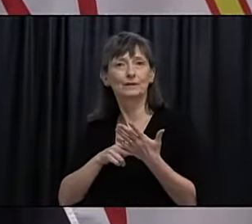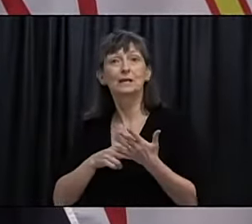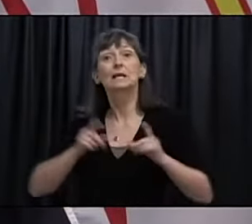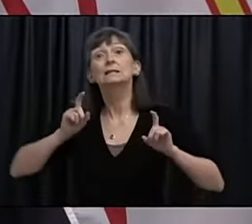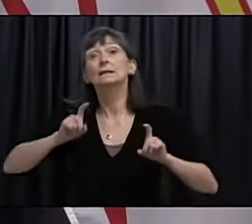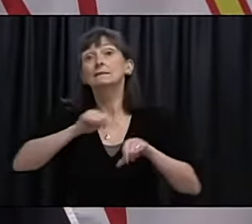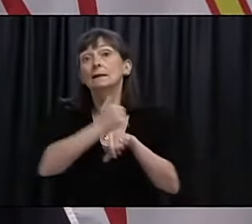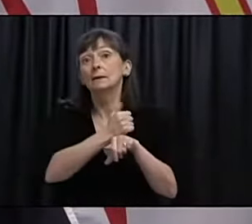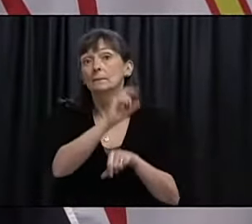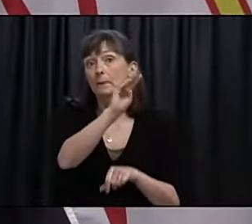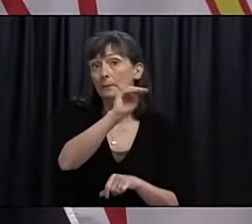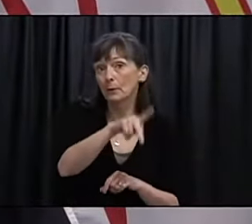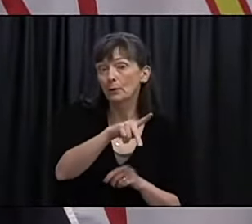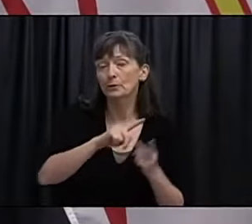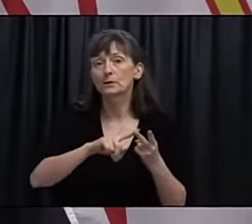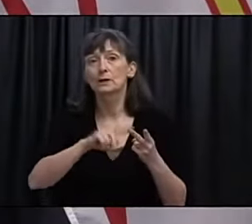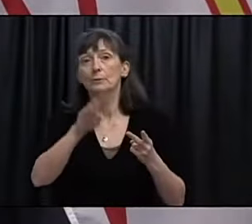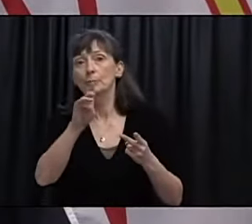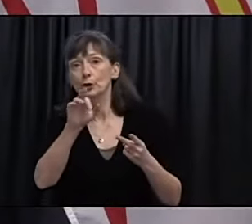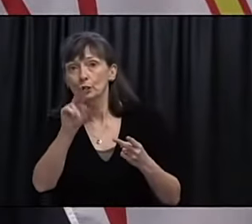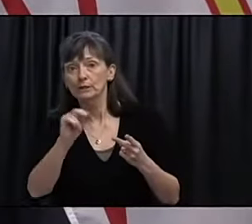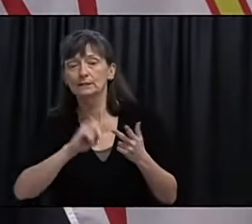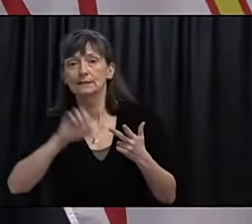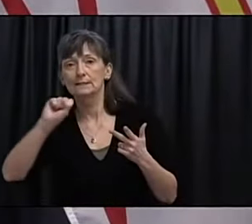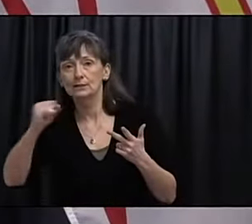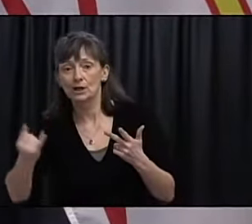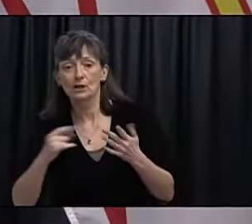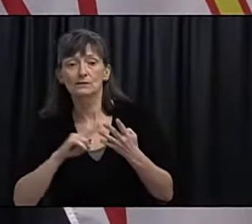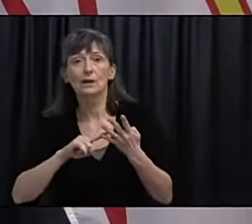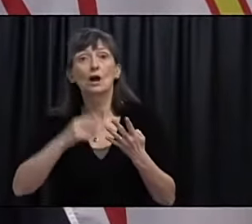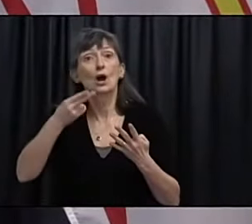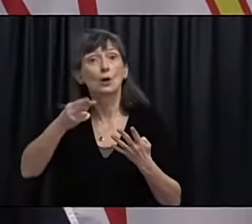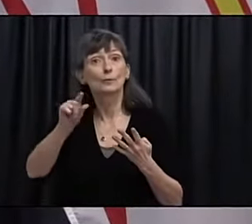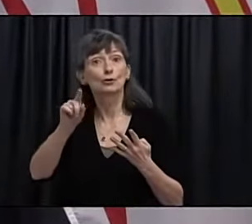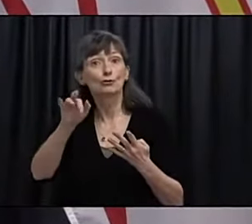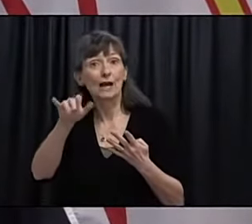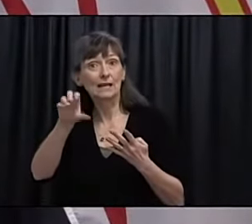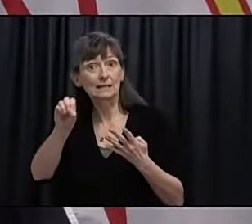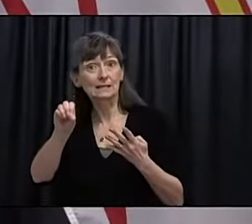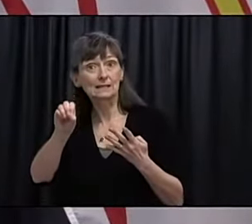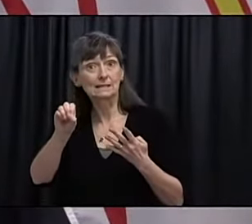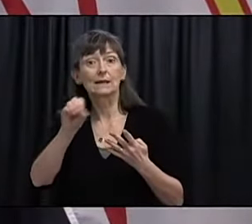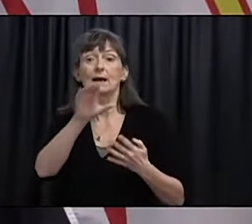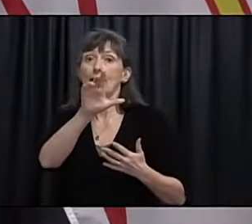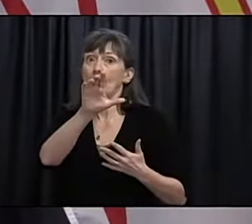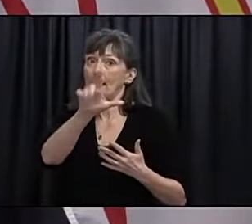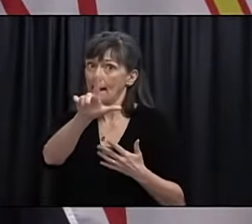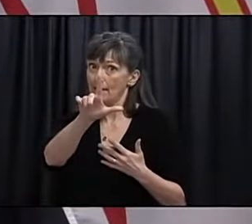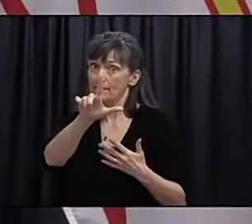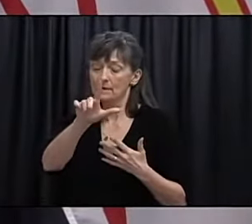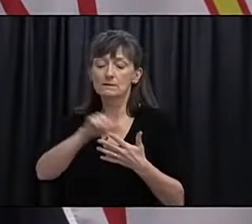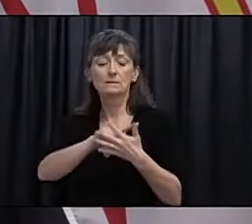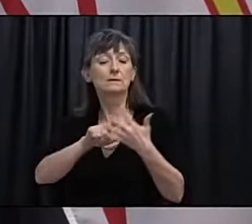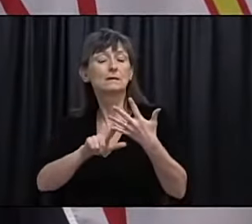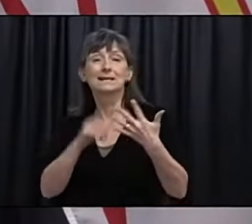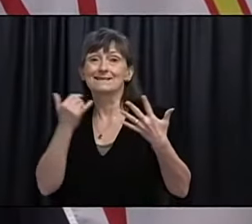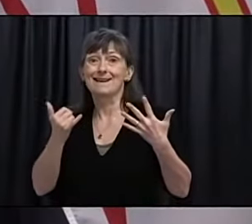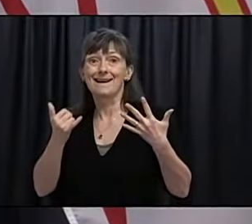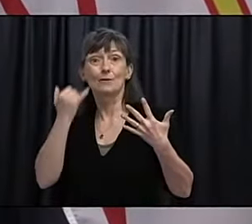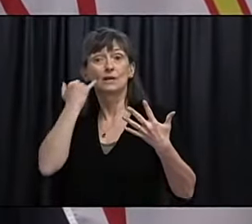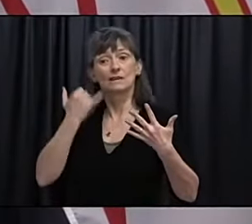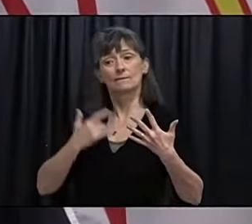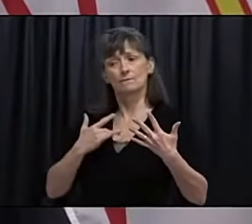Mount Pearl, St. John's, Buren, Harbor Grace and Clarenville are now accepting appointments for asymptomatic